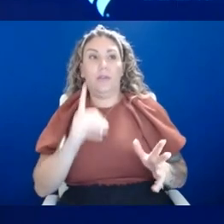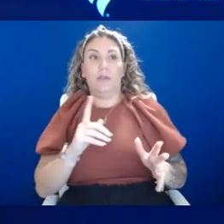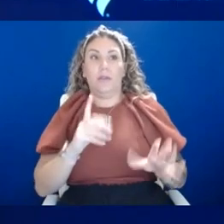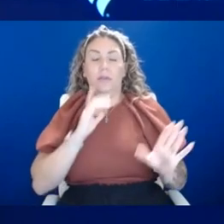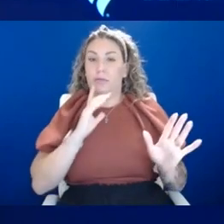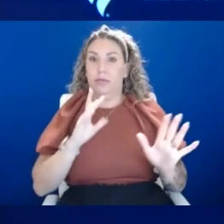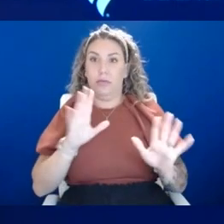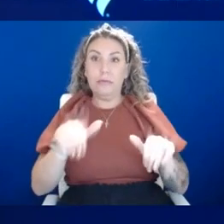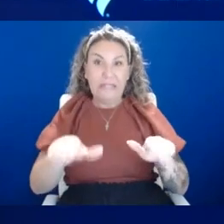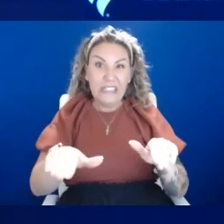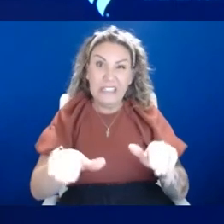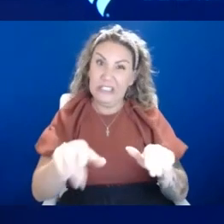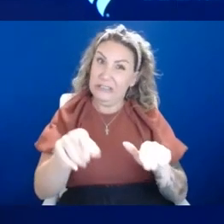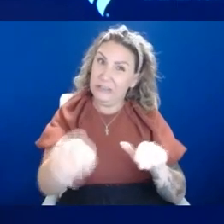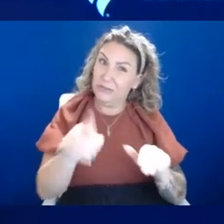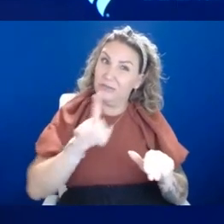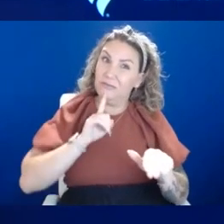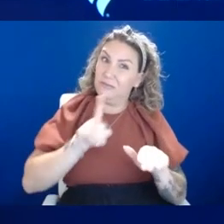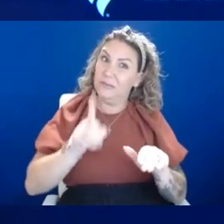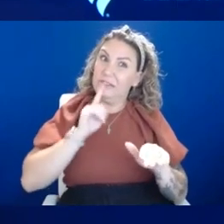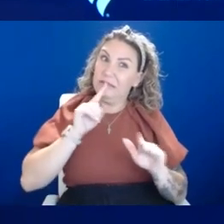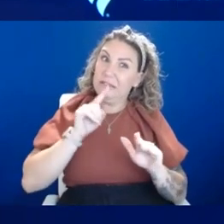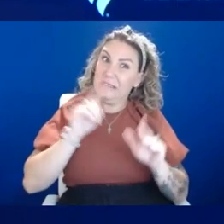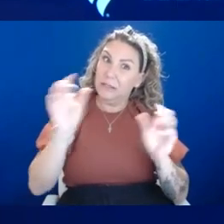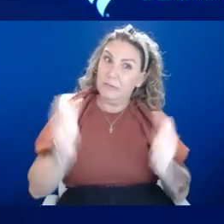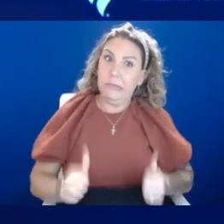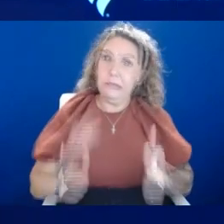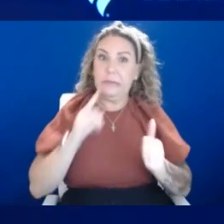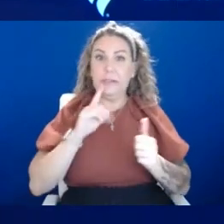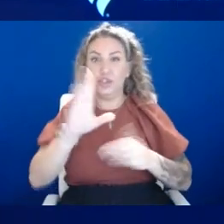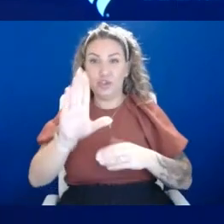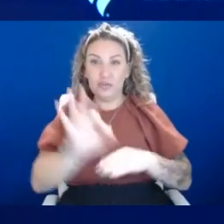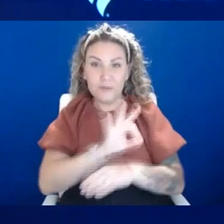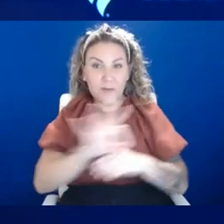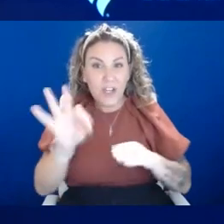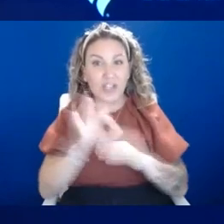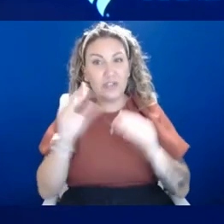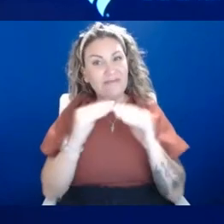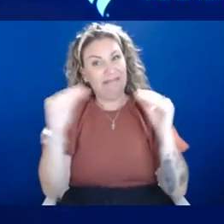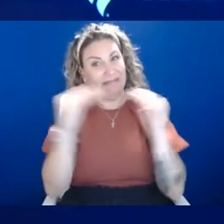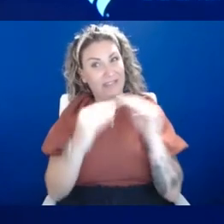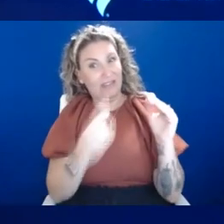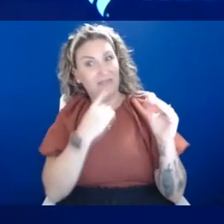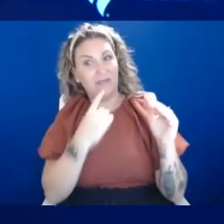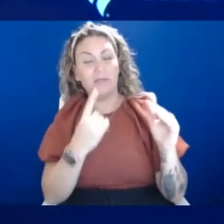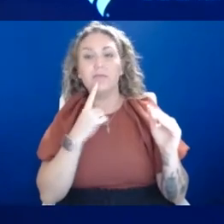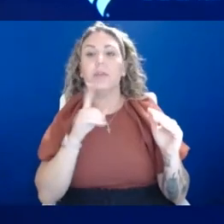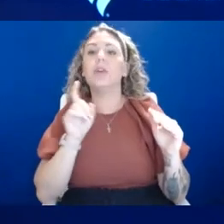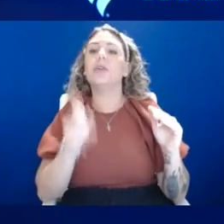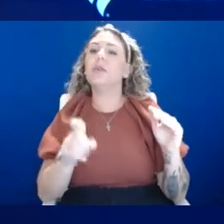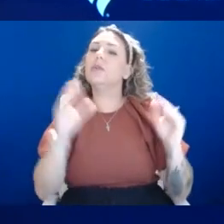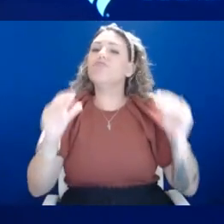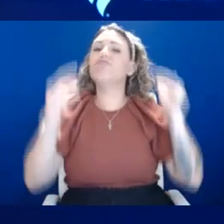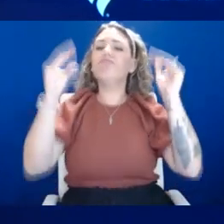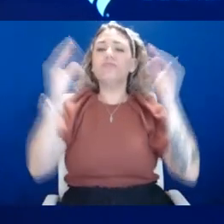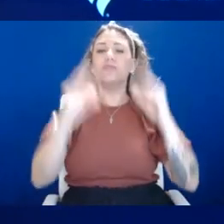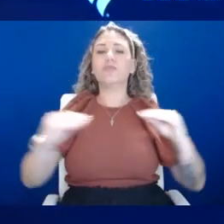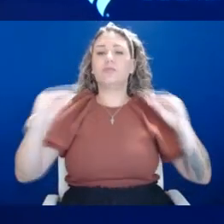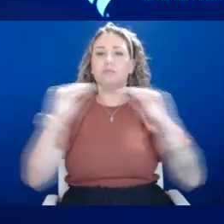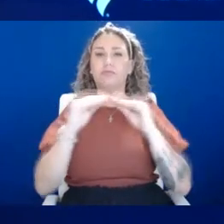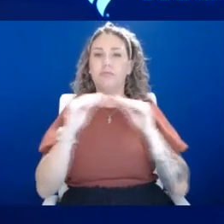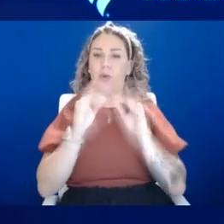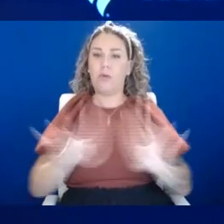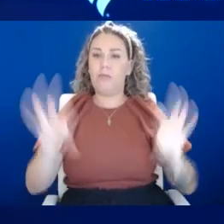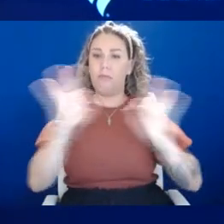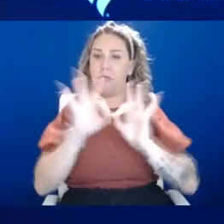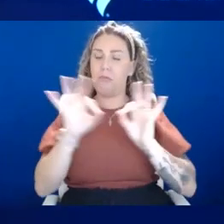you're not functioning at the level you were and it's that severe, you probably want to escalate that to a higher level of care, like an emergency room or an urgent care for